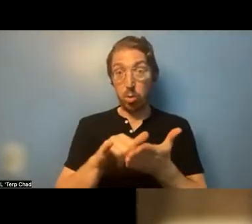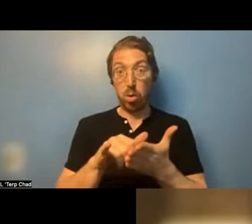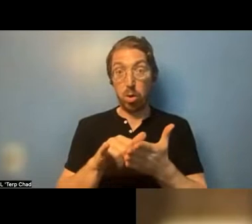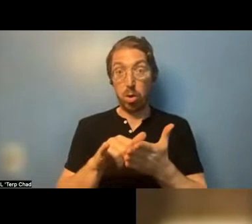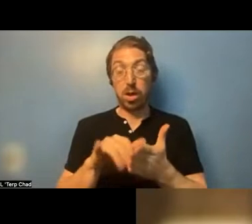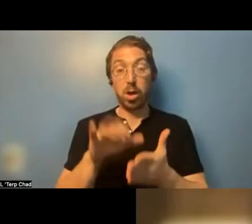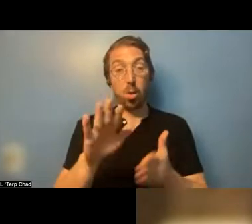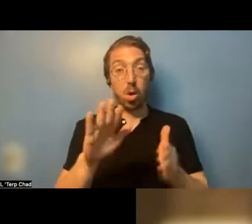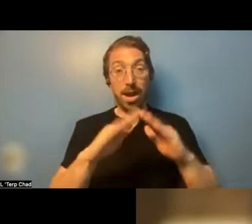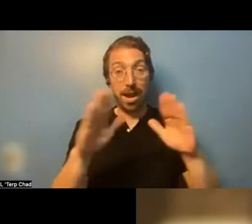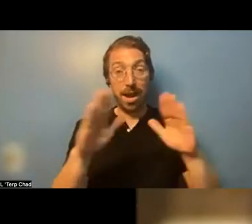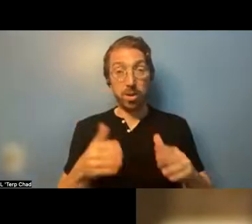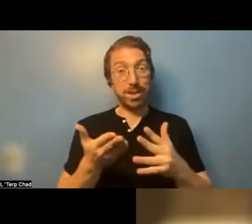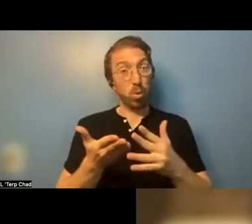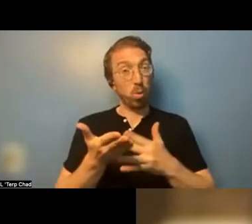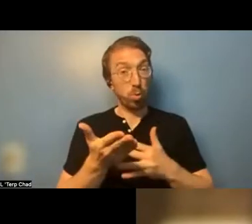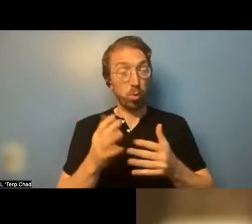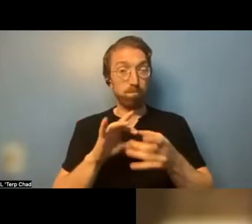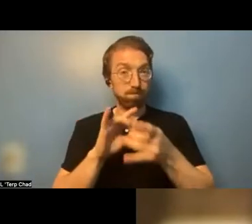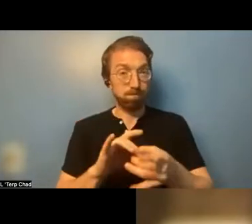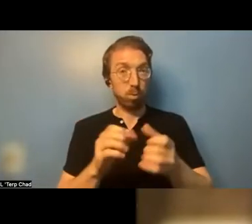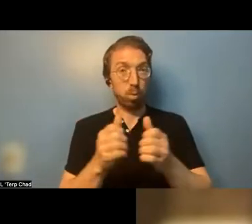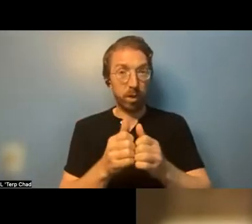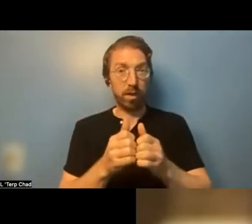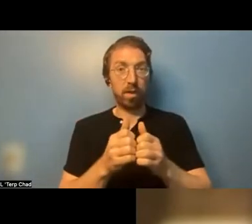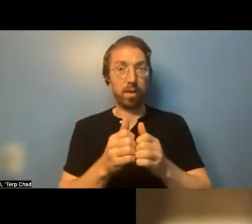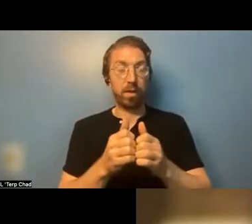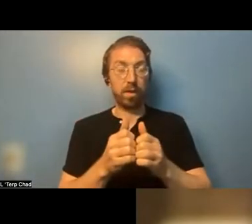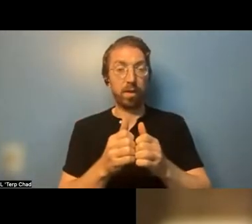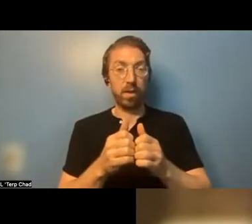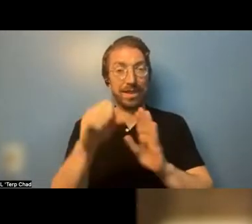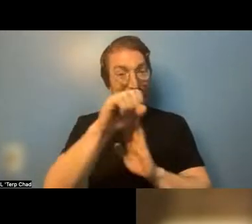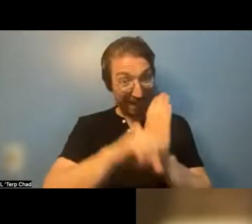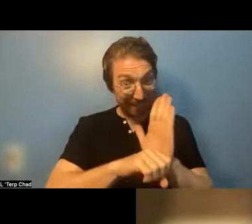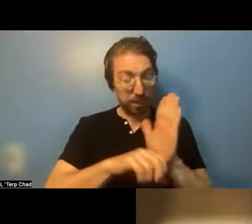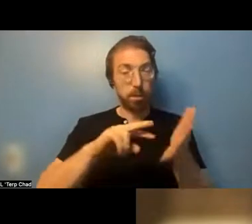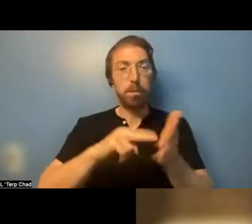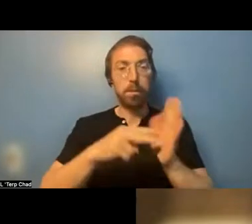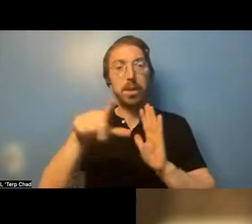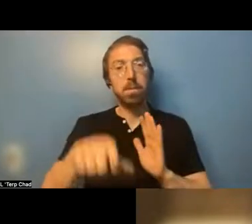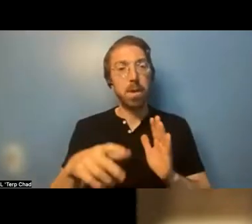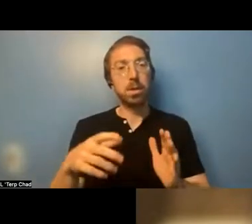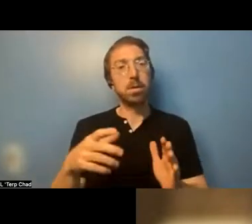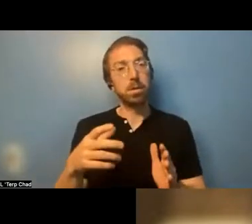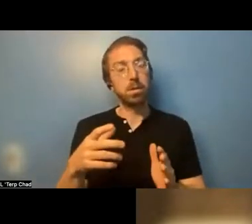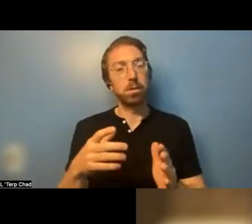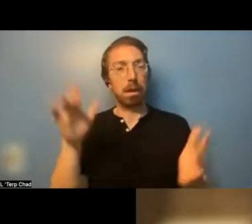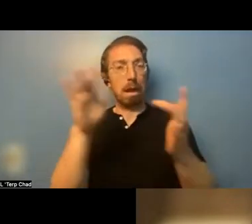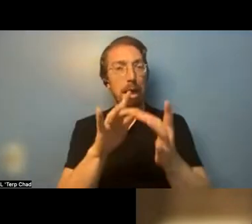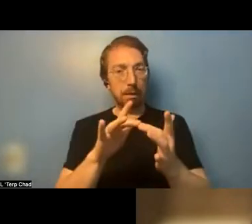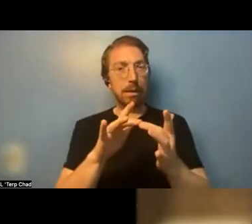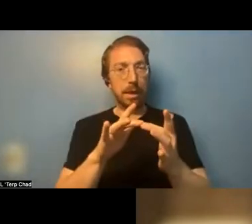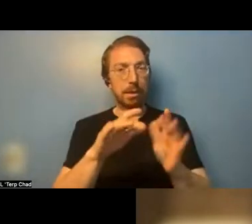I am putting the complaint line information in the chat. And if you live in city funded